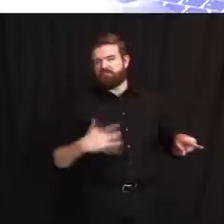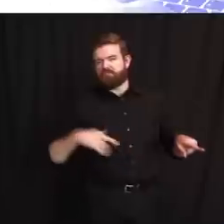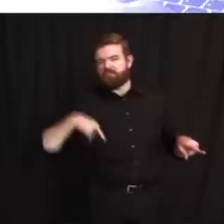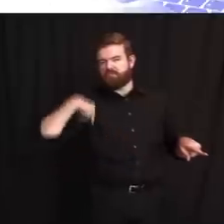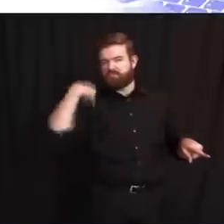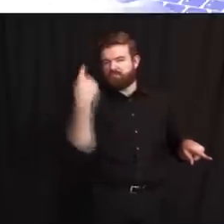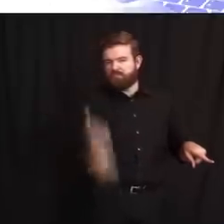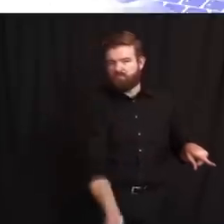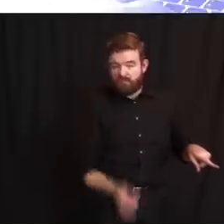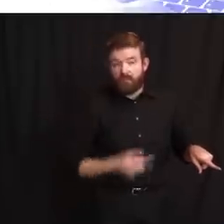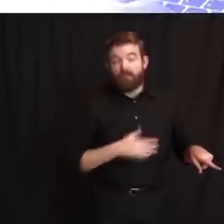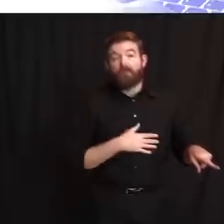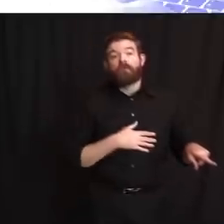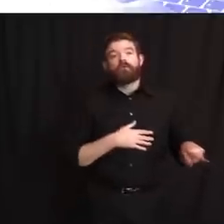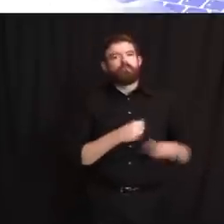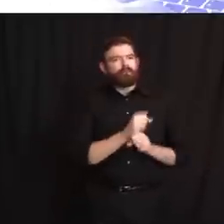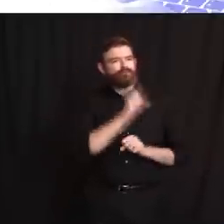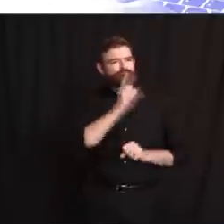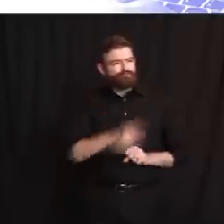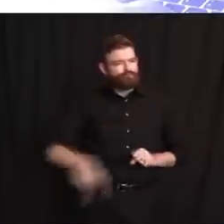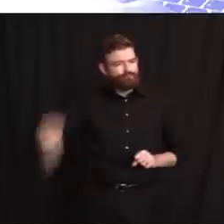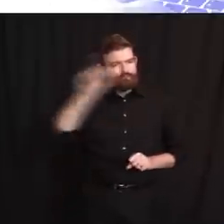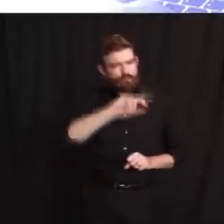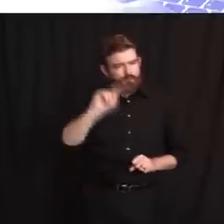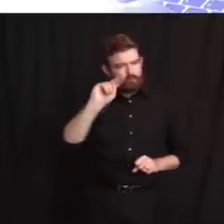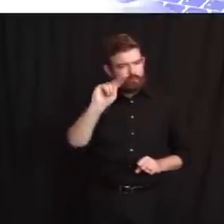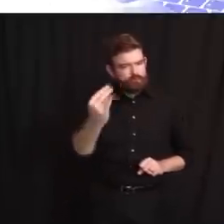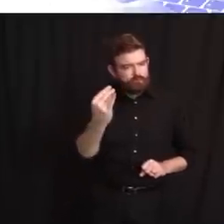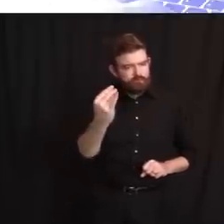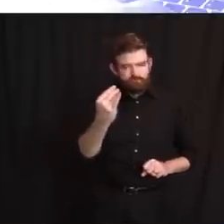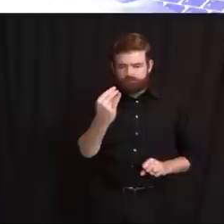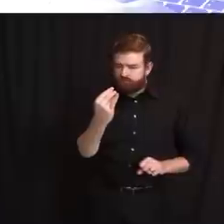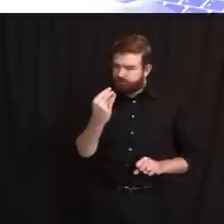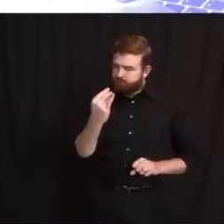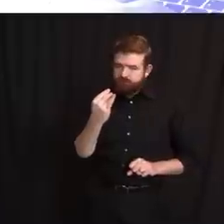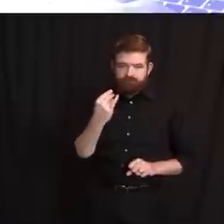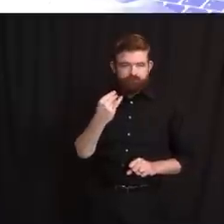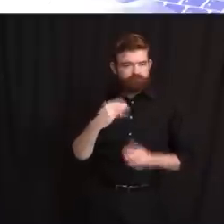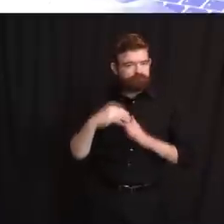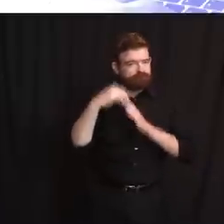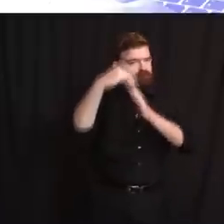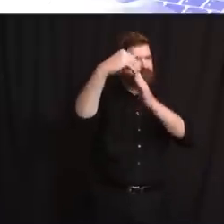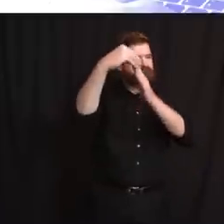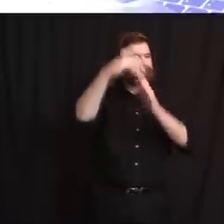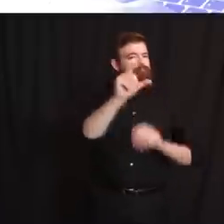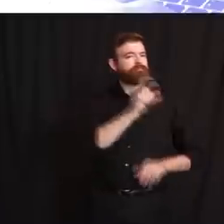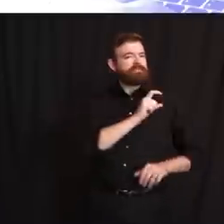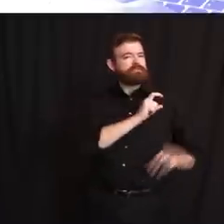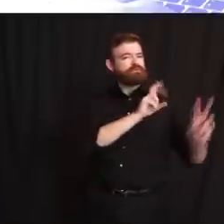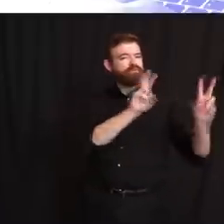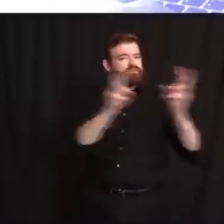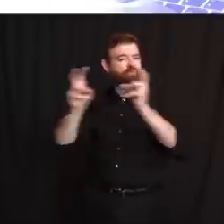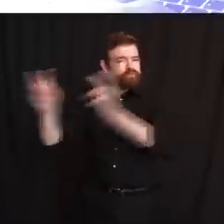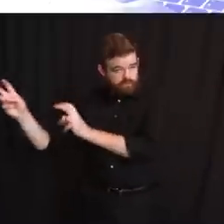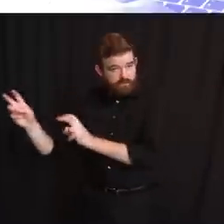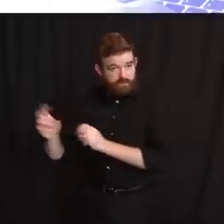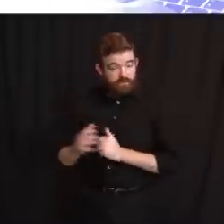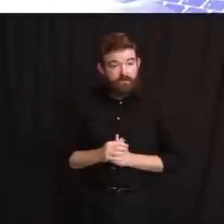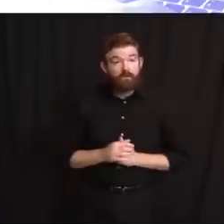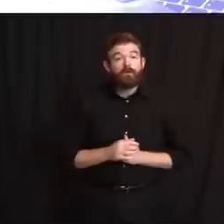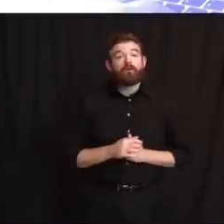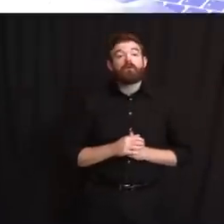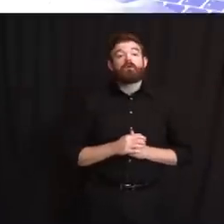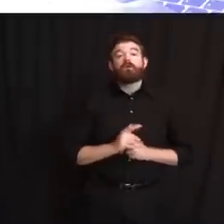remains a national leader on policing issues. First, we're launching a pilot program to expand